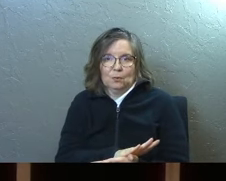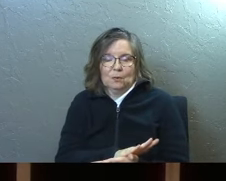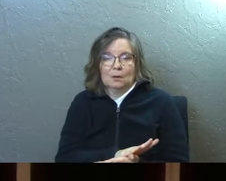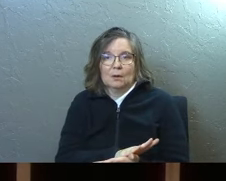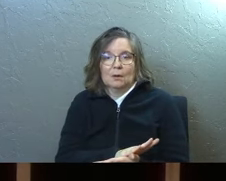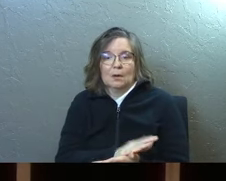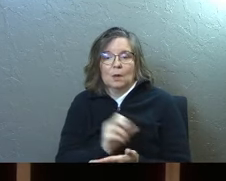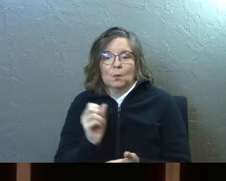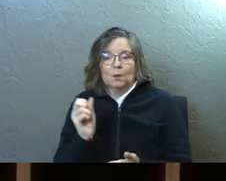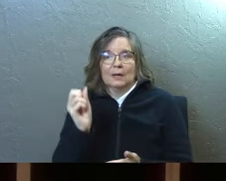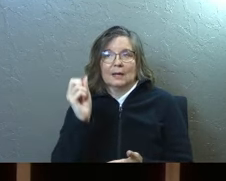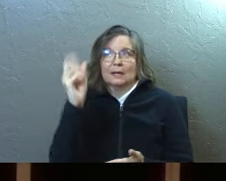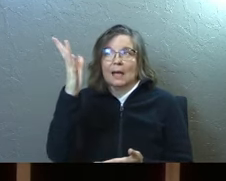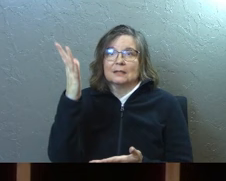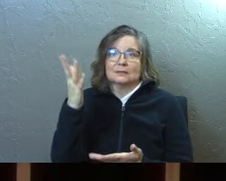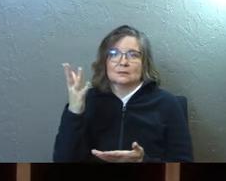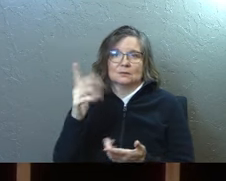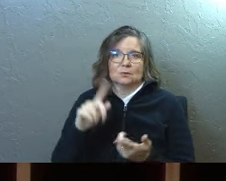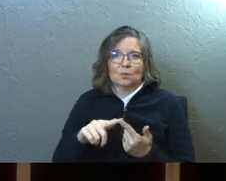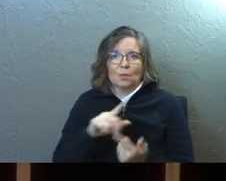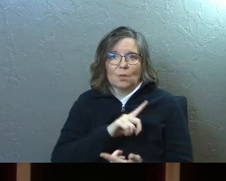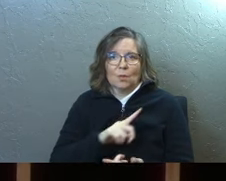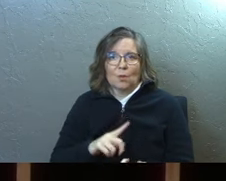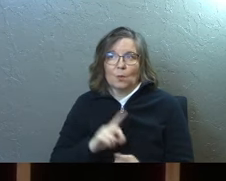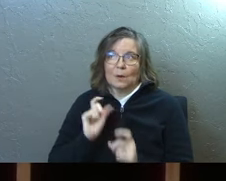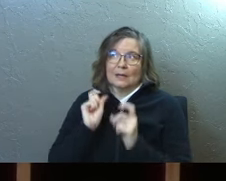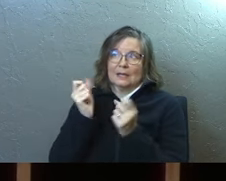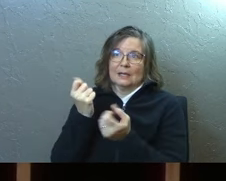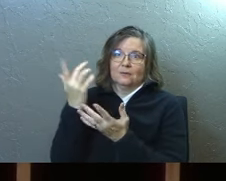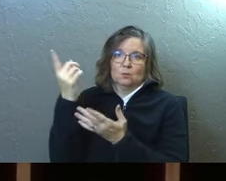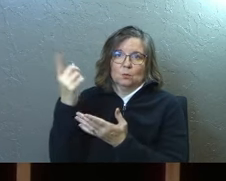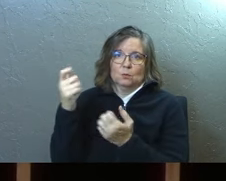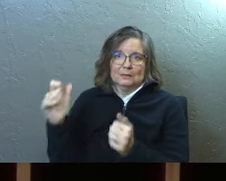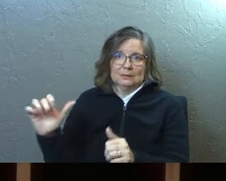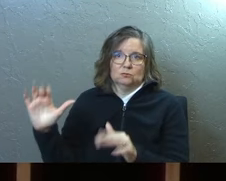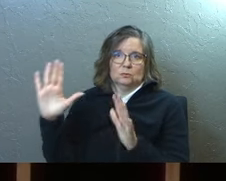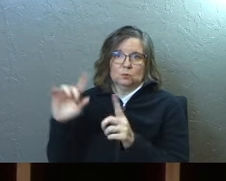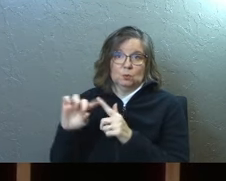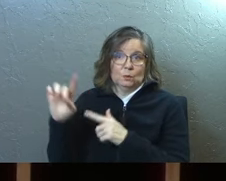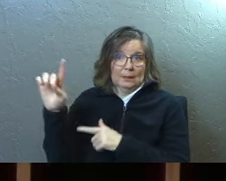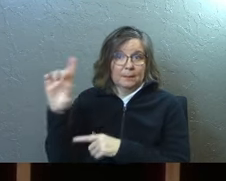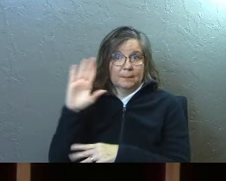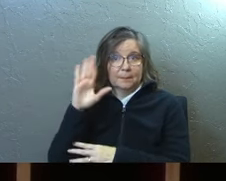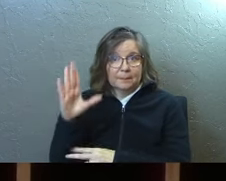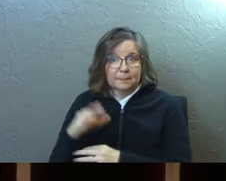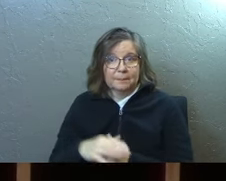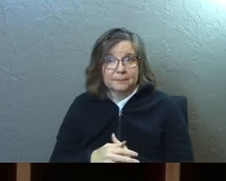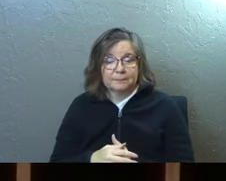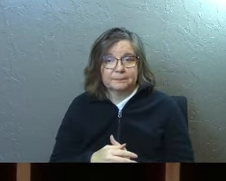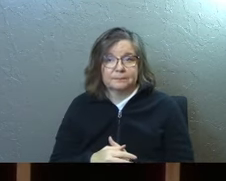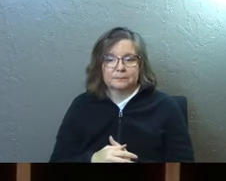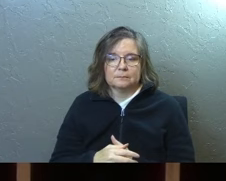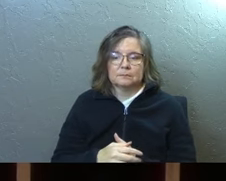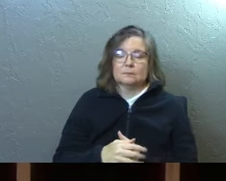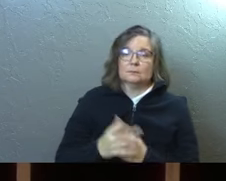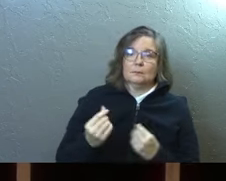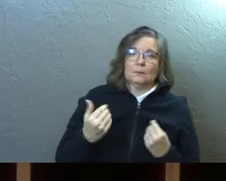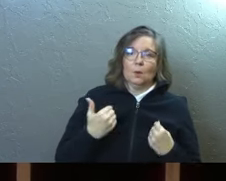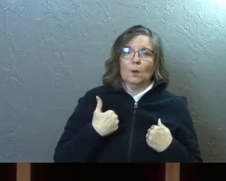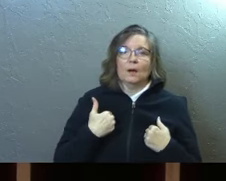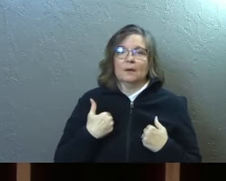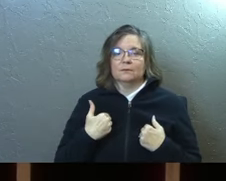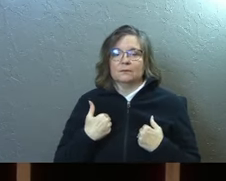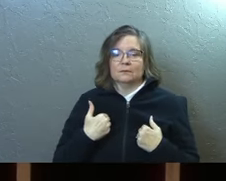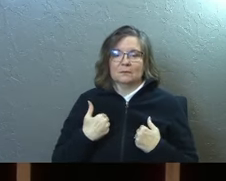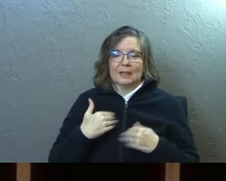And we're going to cast it to the Lord. We're going to give it to Him. We're going to surrender it to Him. And so what we've got is